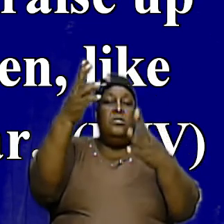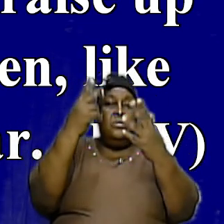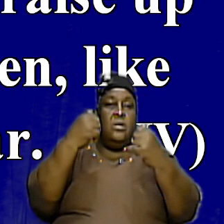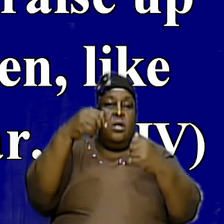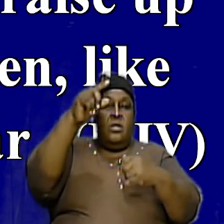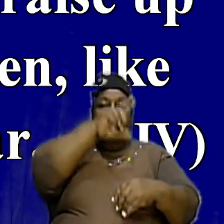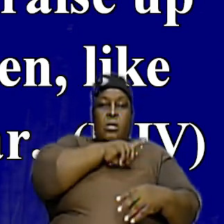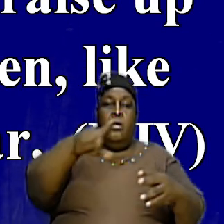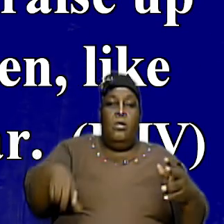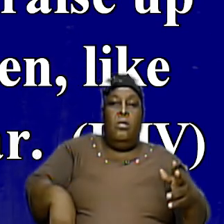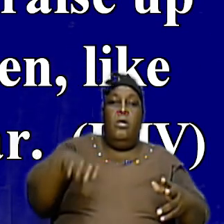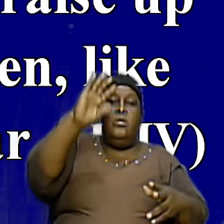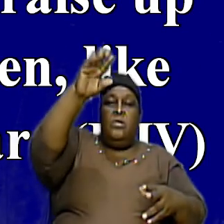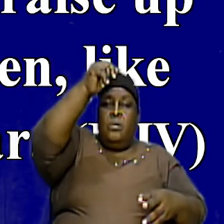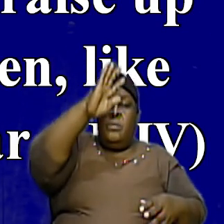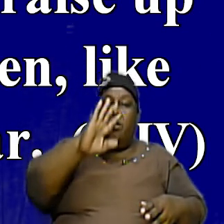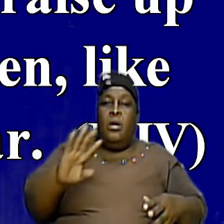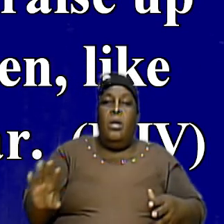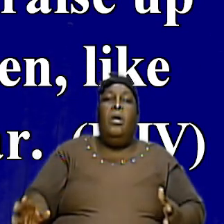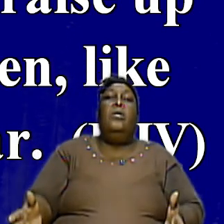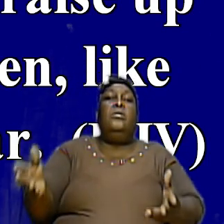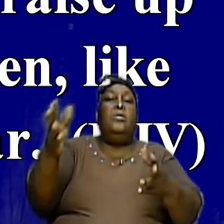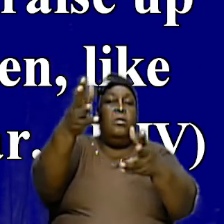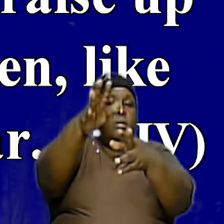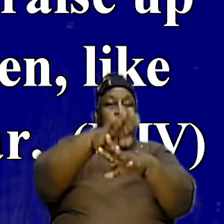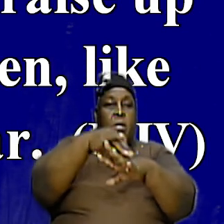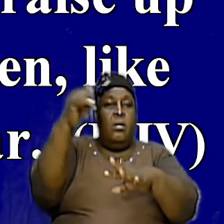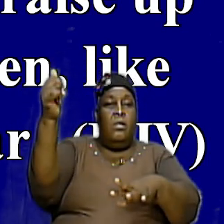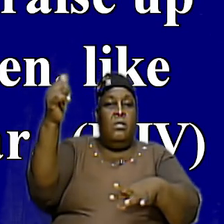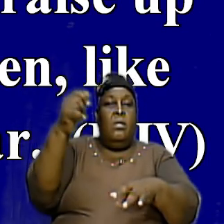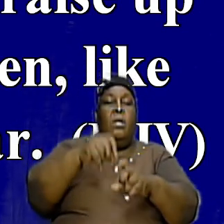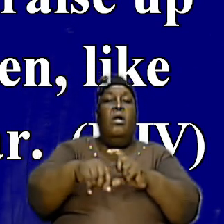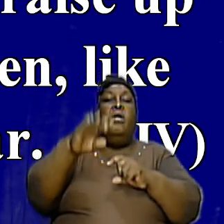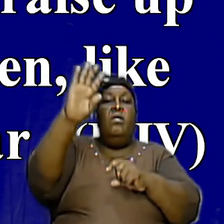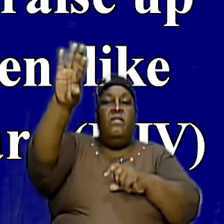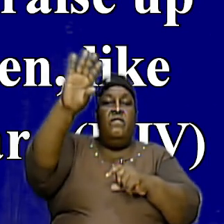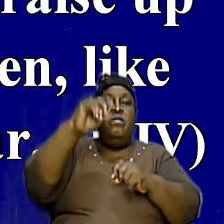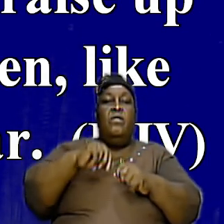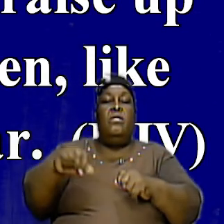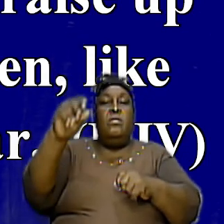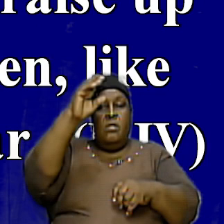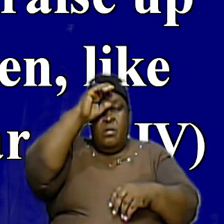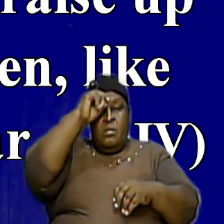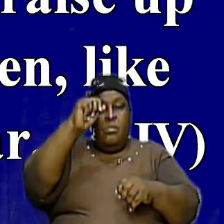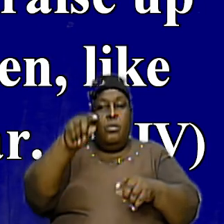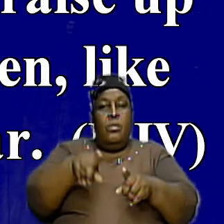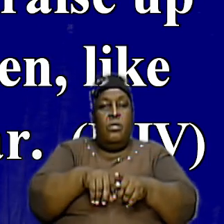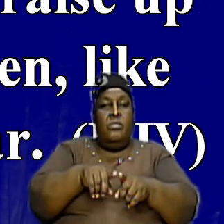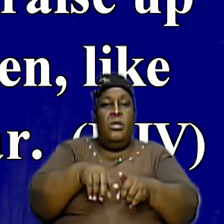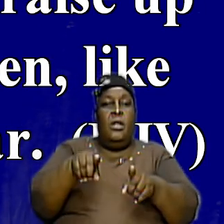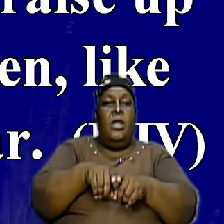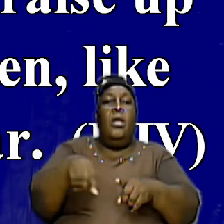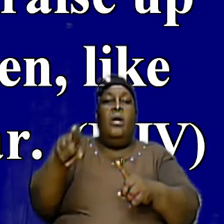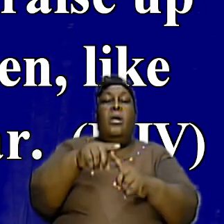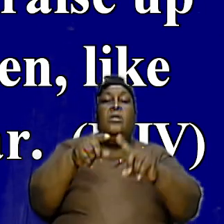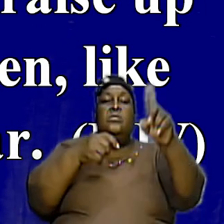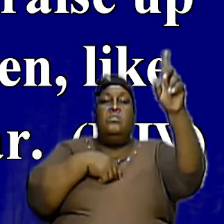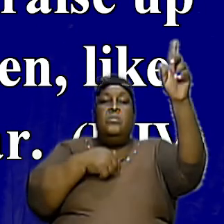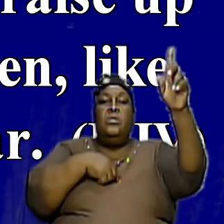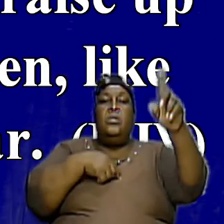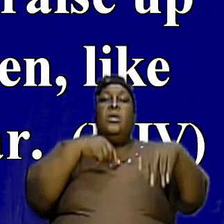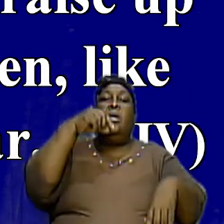shall the Lord your God raise up unto you of your brethren like unto me him